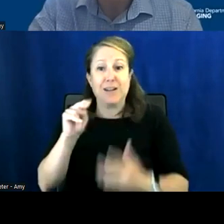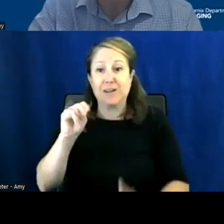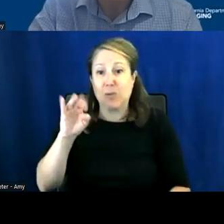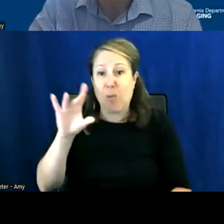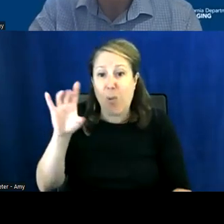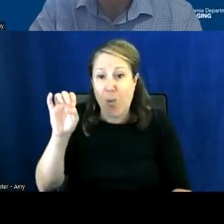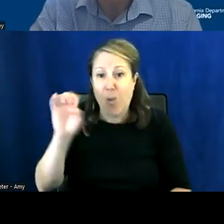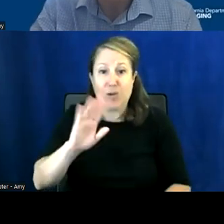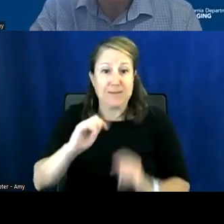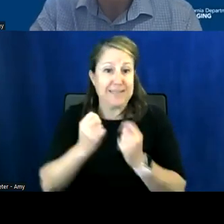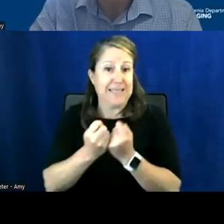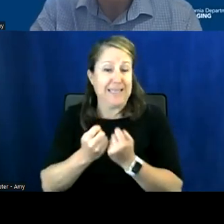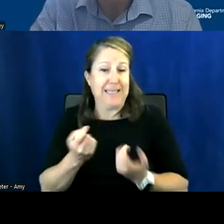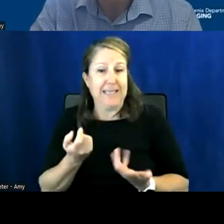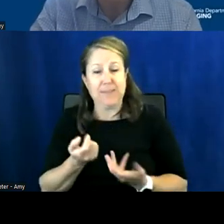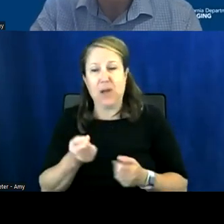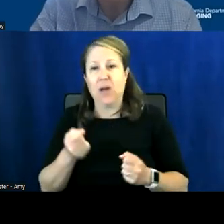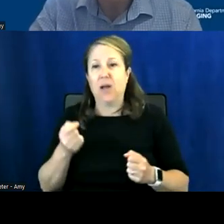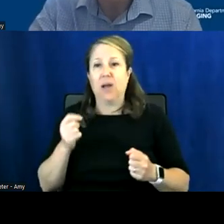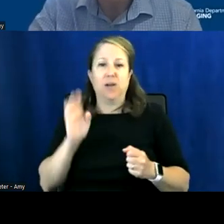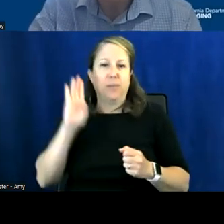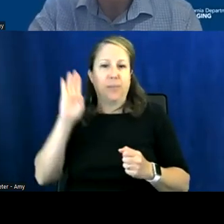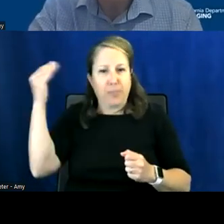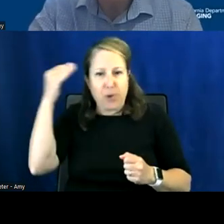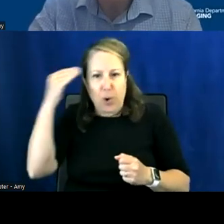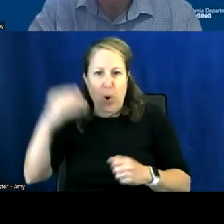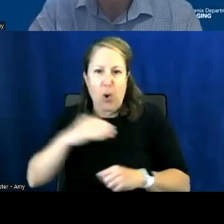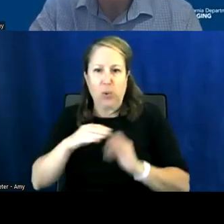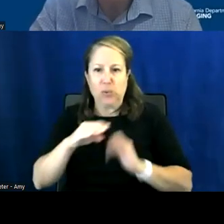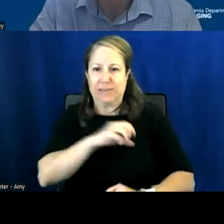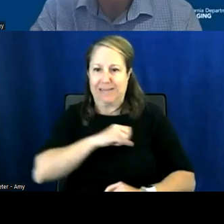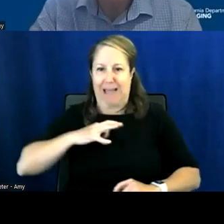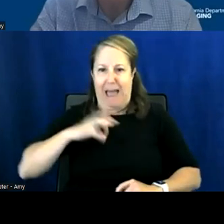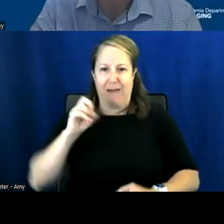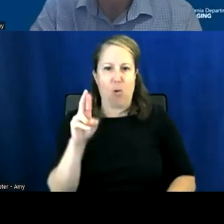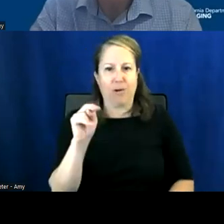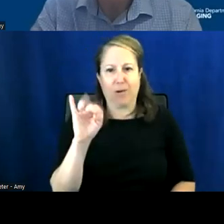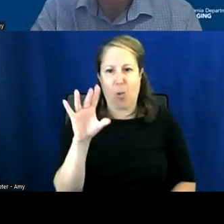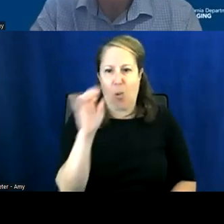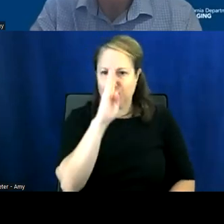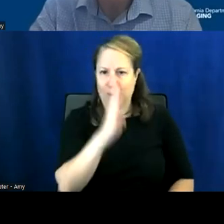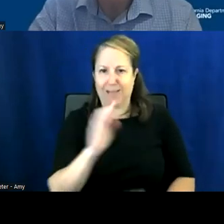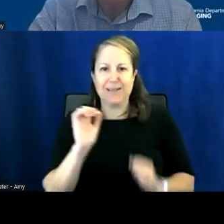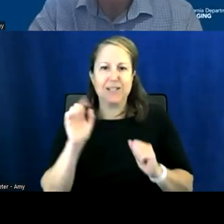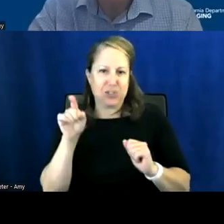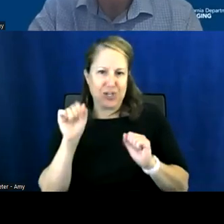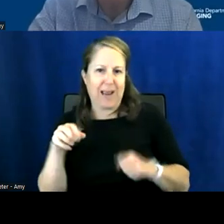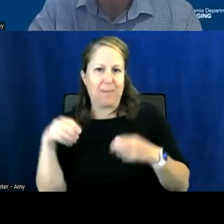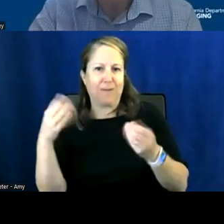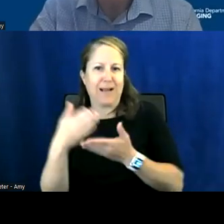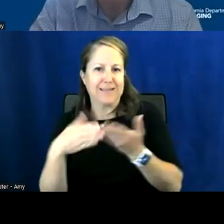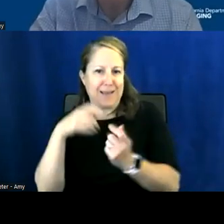either through the local finance um bureau staff or to nicole directly and she can work with you to provide some of those specifics